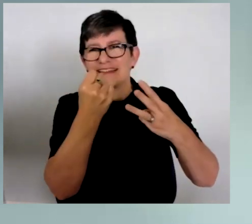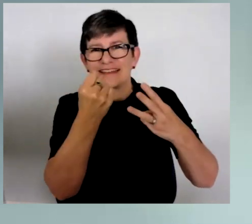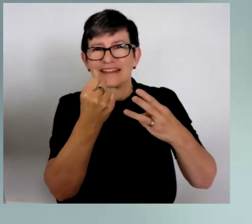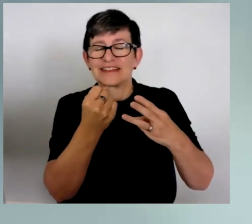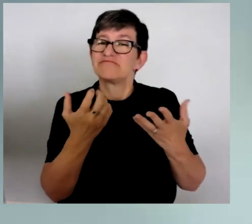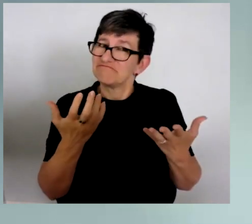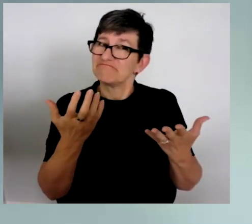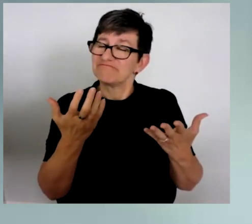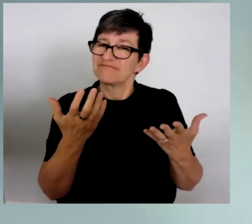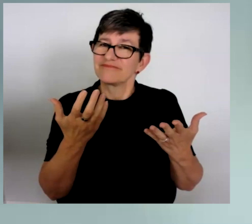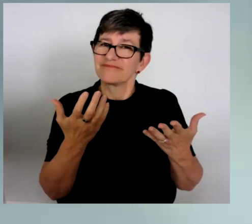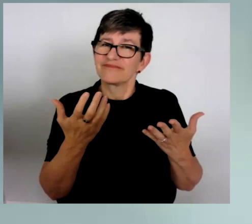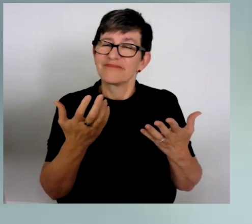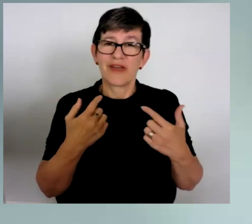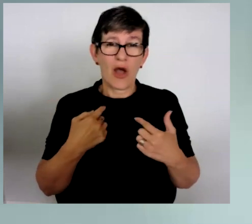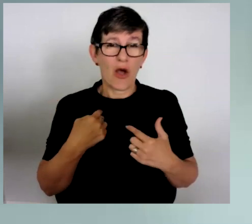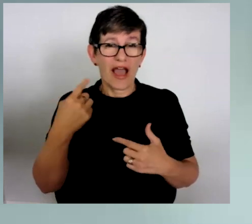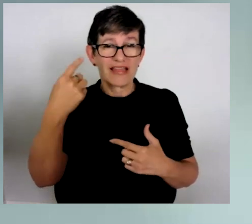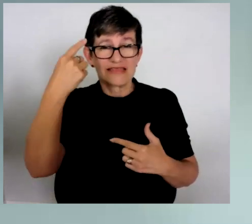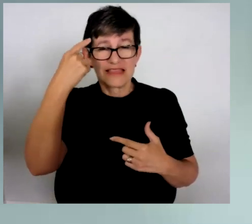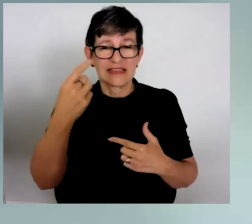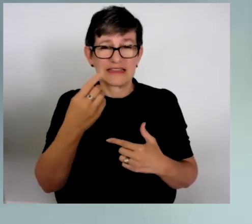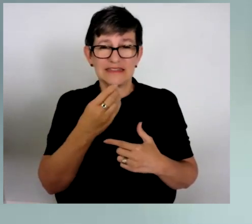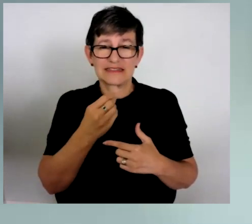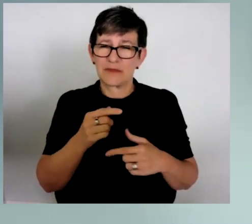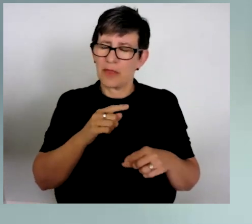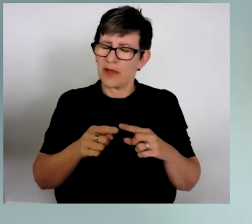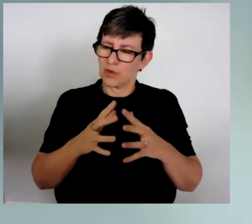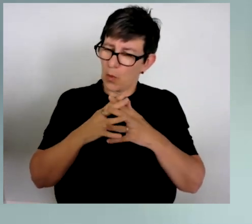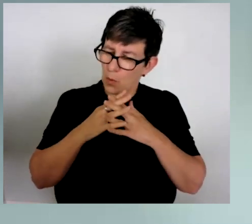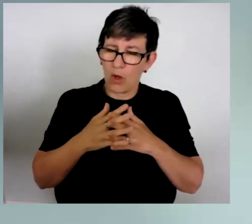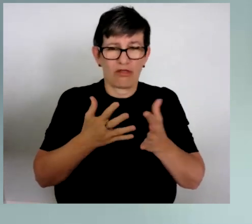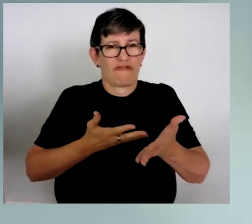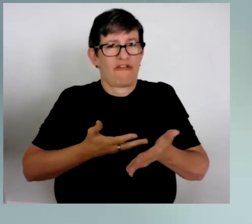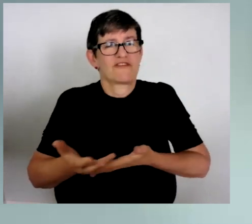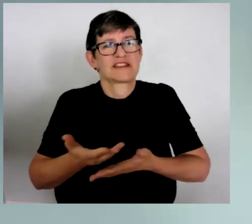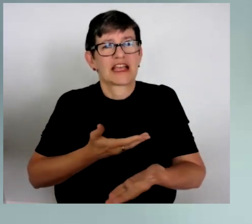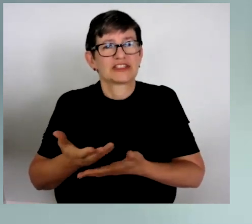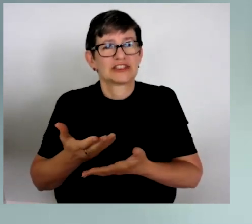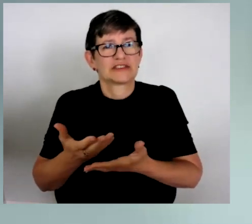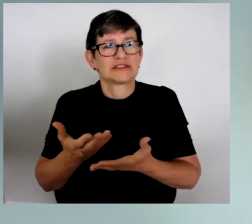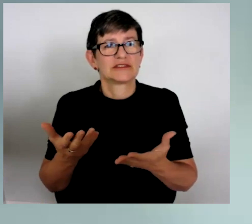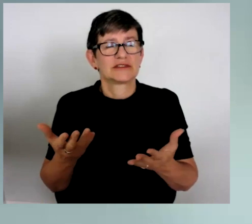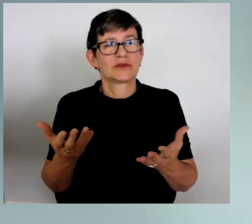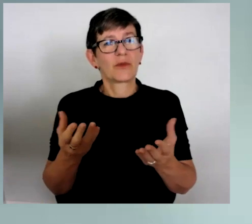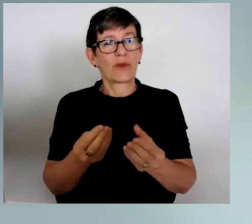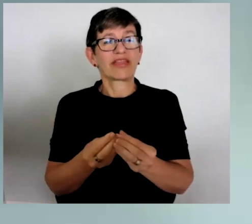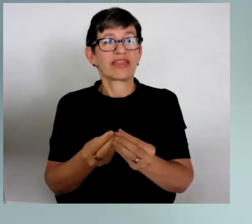And I also think that some of the most instructive conversations that I've had with